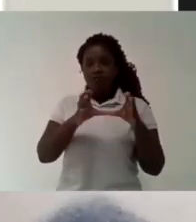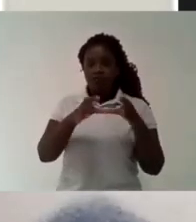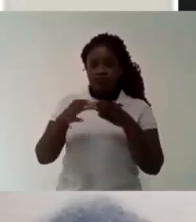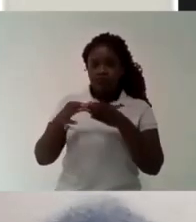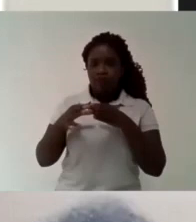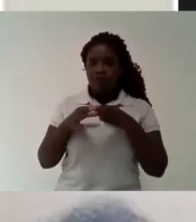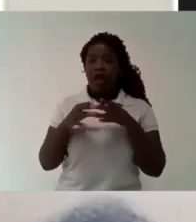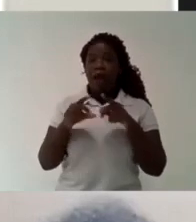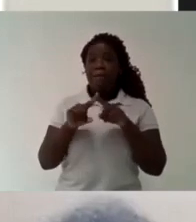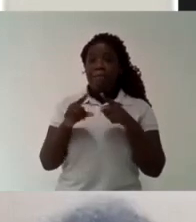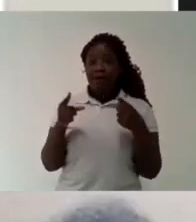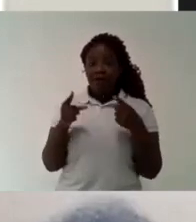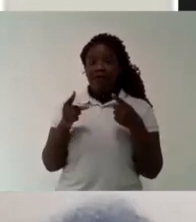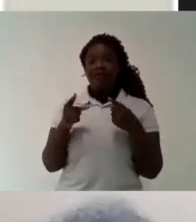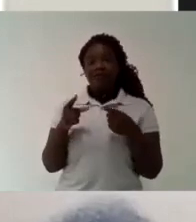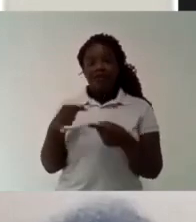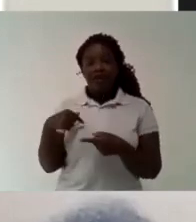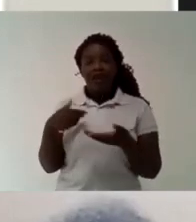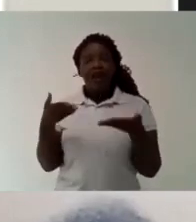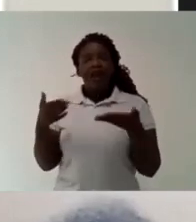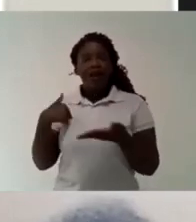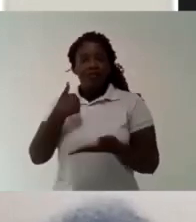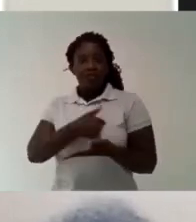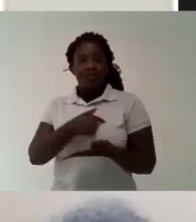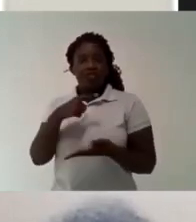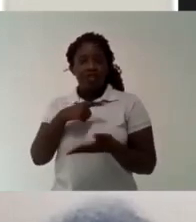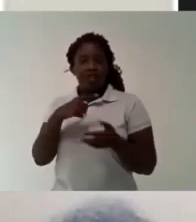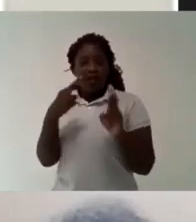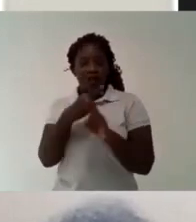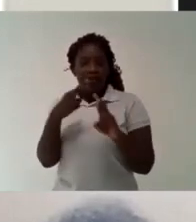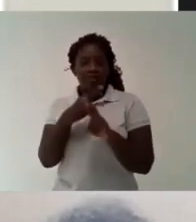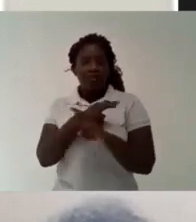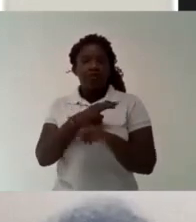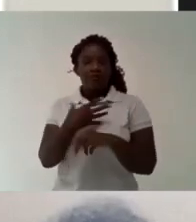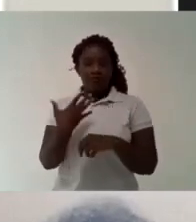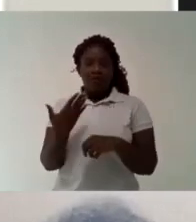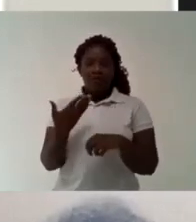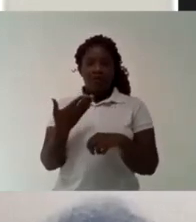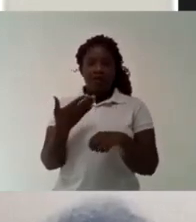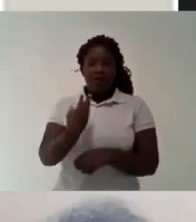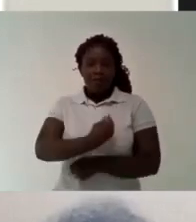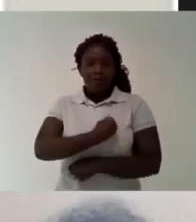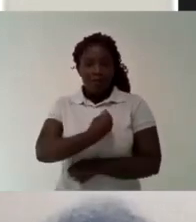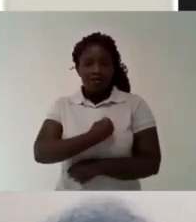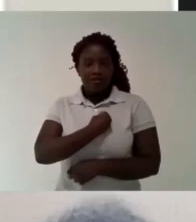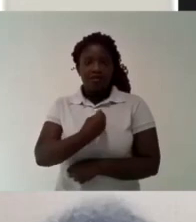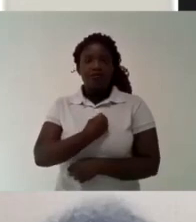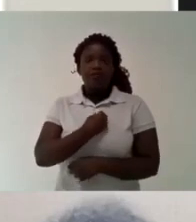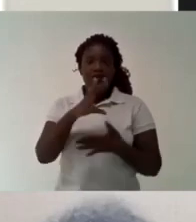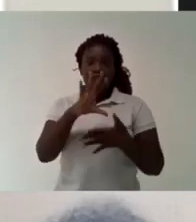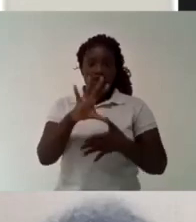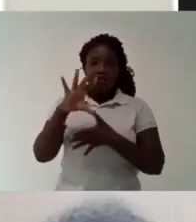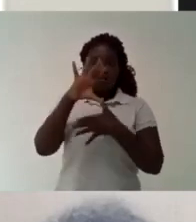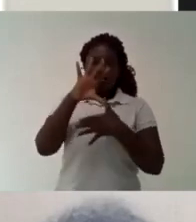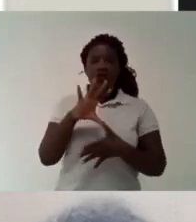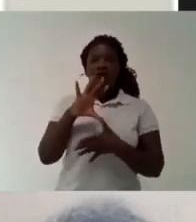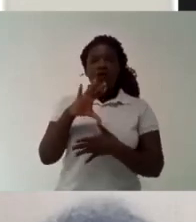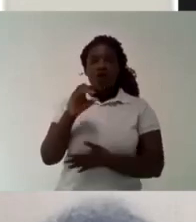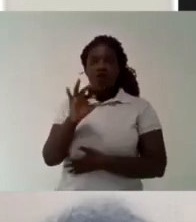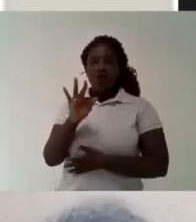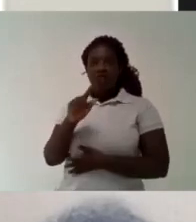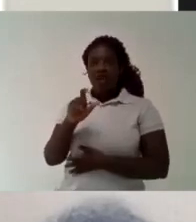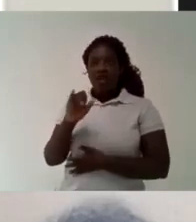government attacked In the first day of the military regime on 1st of April 1964